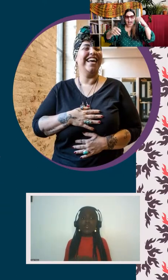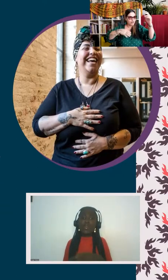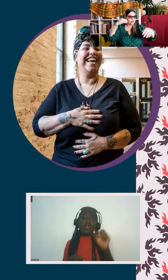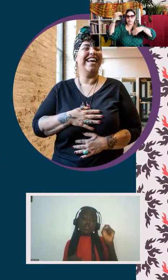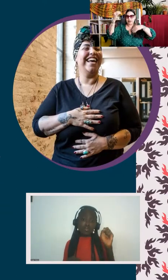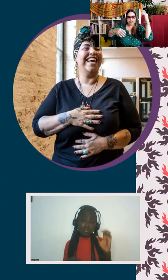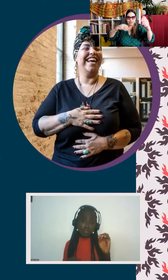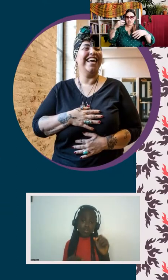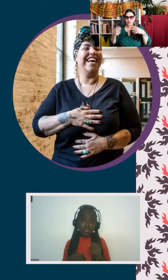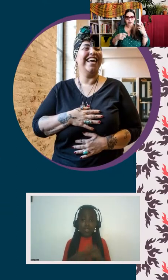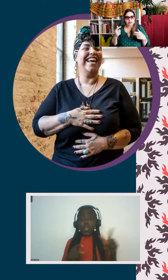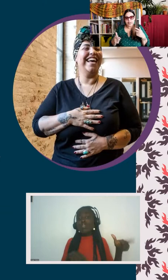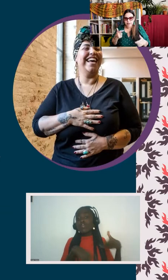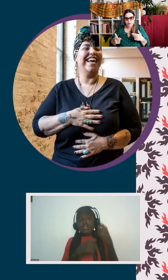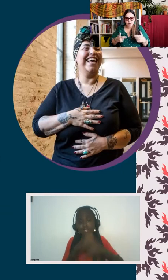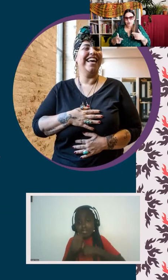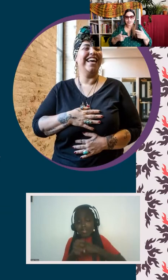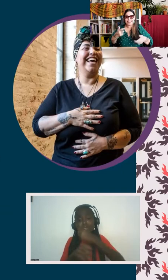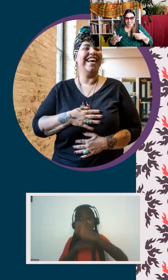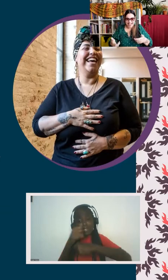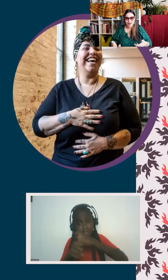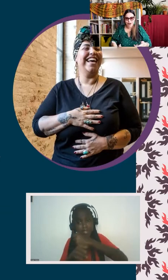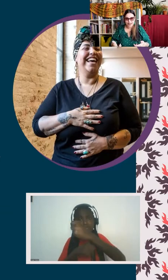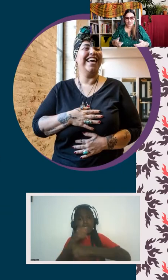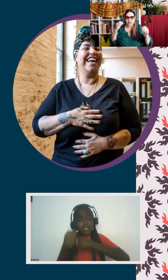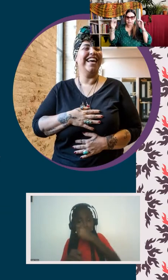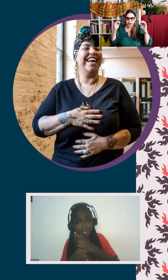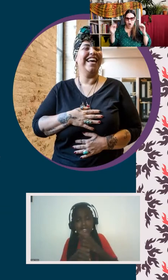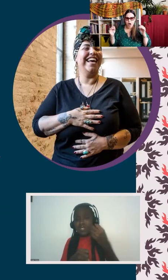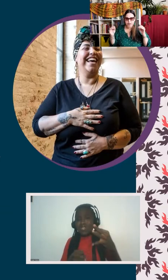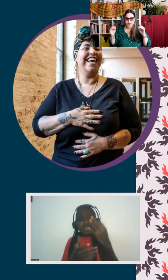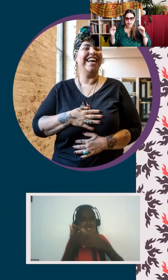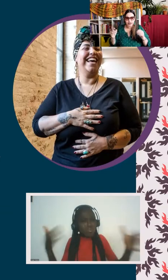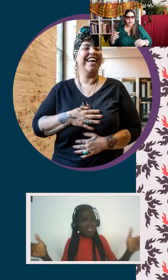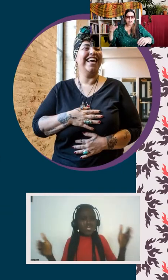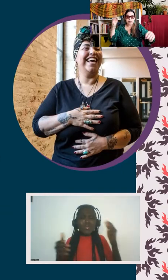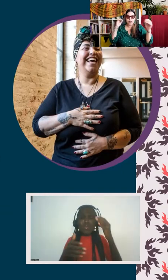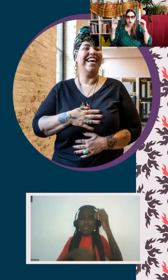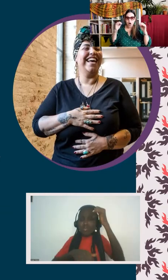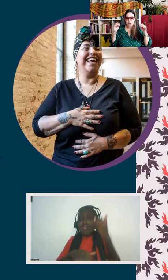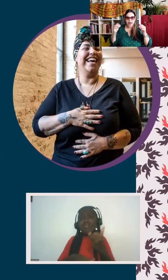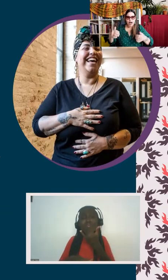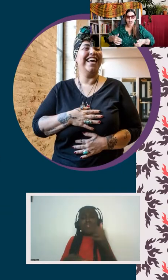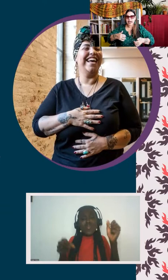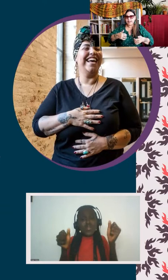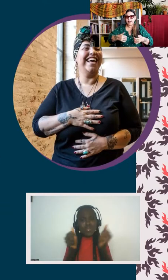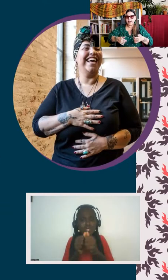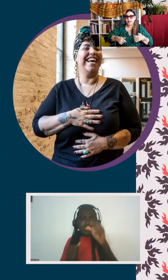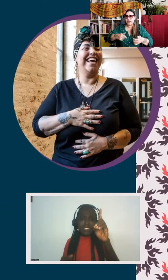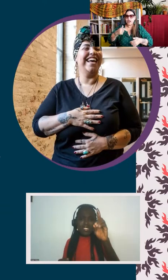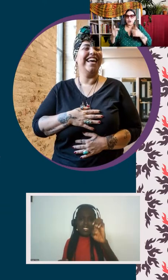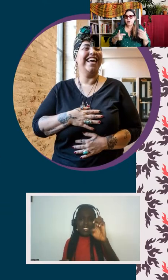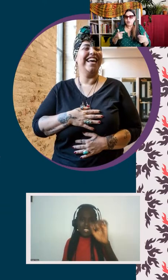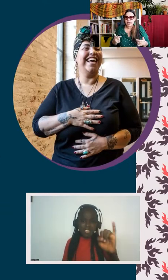like, after spending years and years of going, there's something wrong with DEI work. There's something off. There's something off how, as